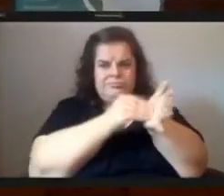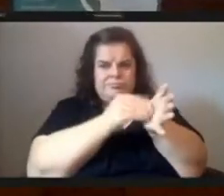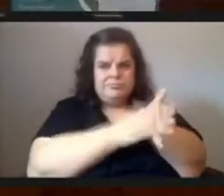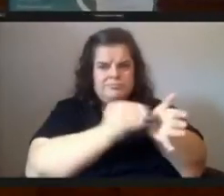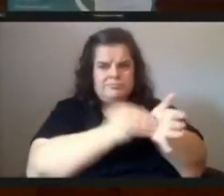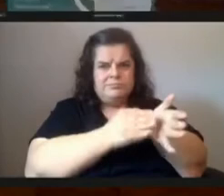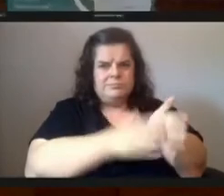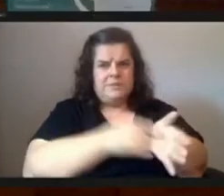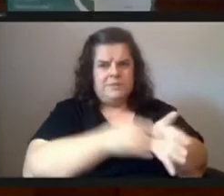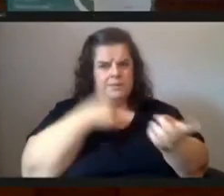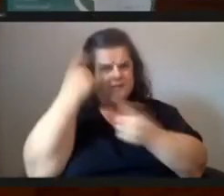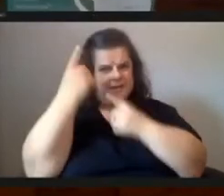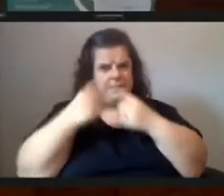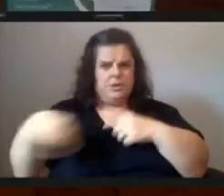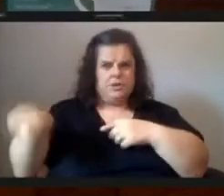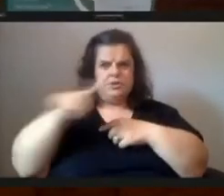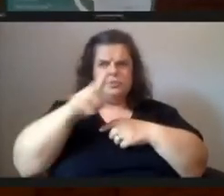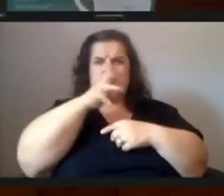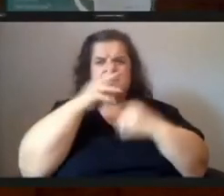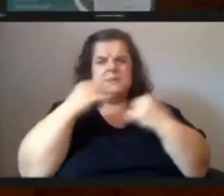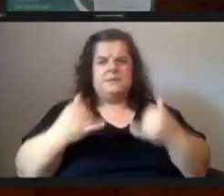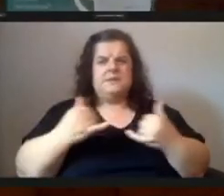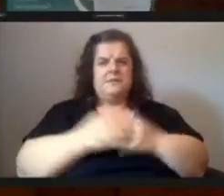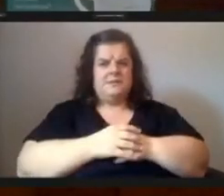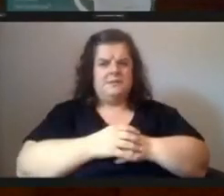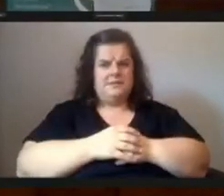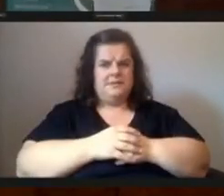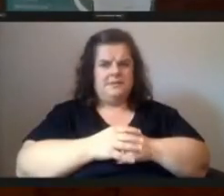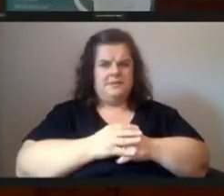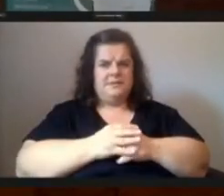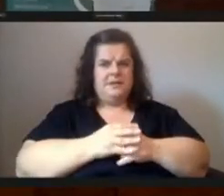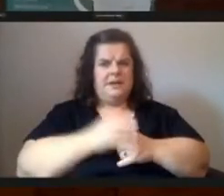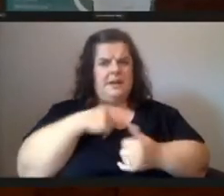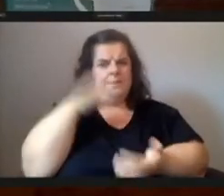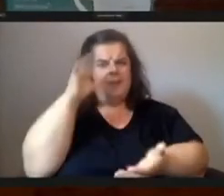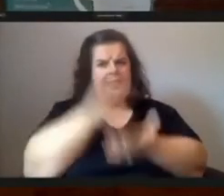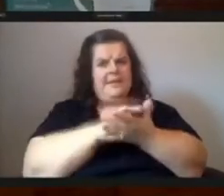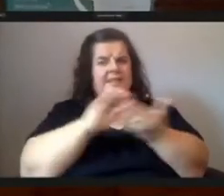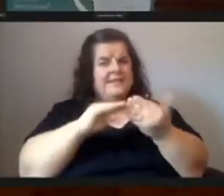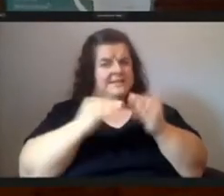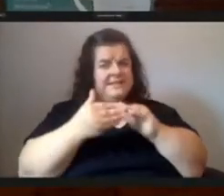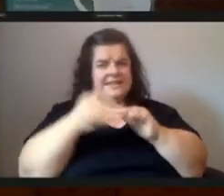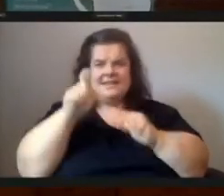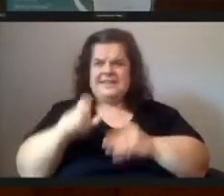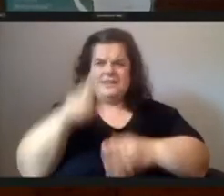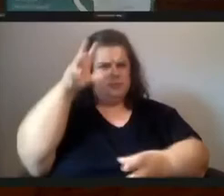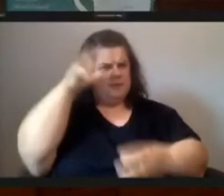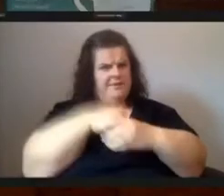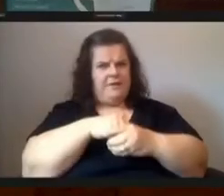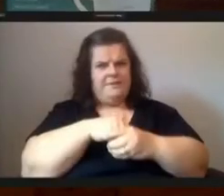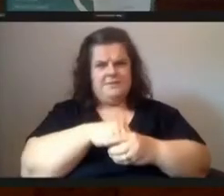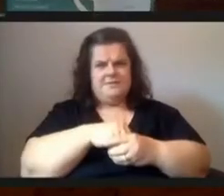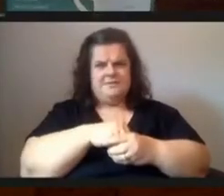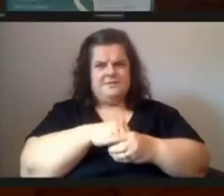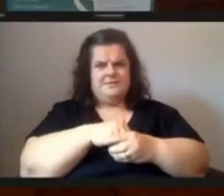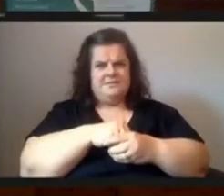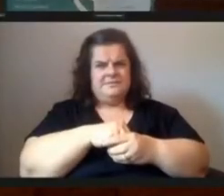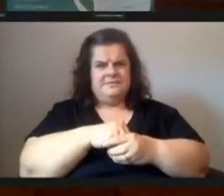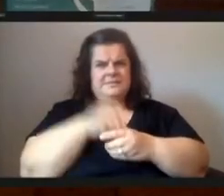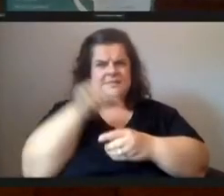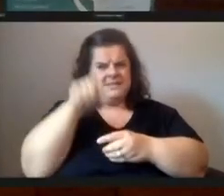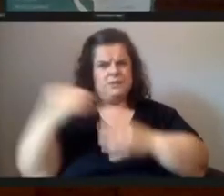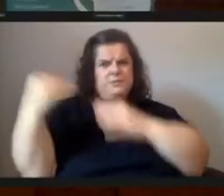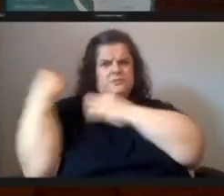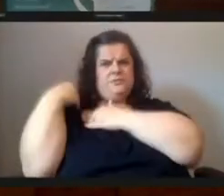all of you were speaking um and i i do believe the city has to have skin in the game when it comes to the basic